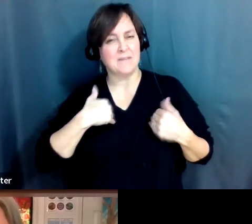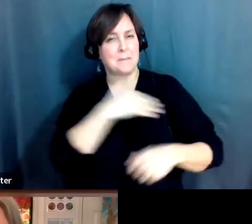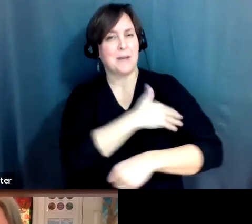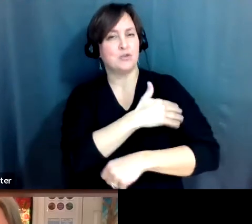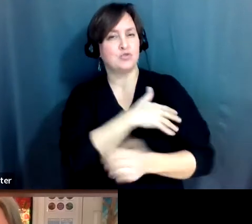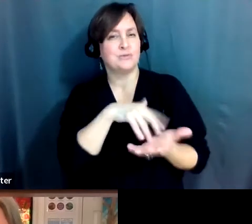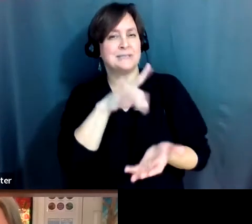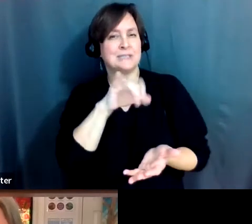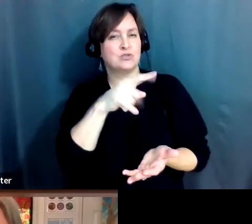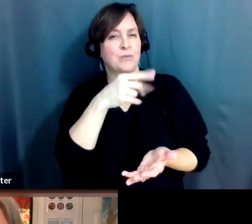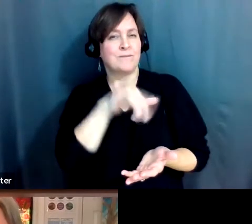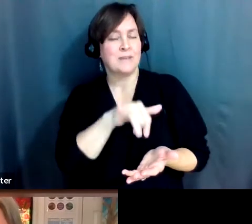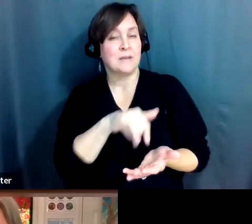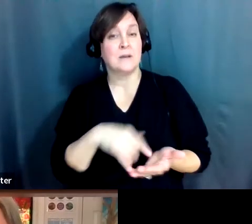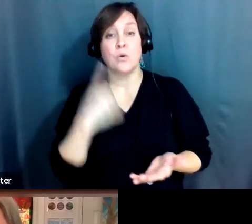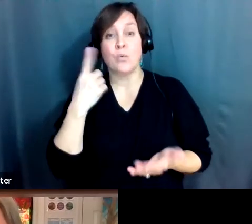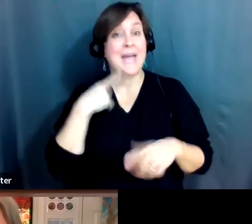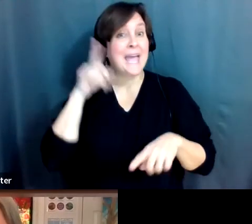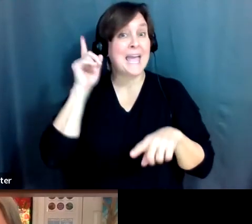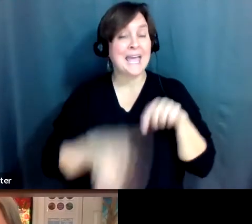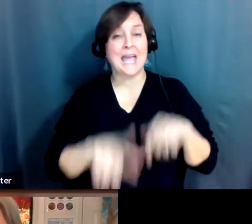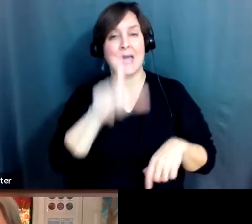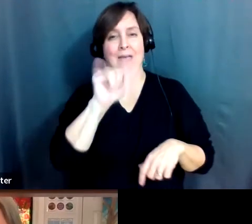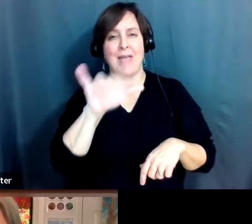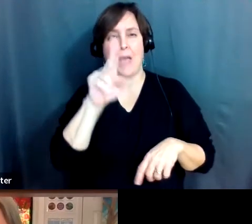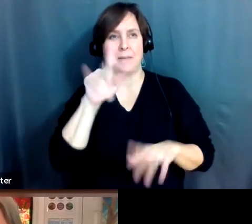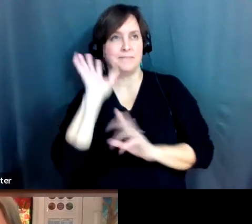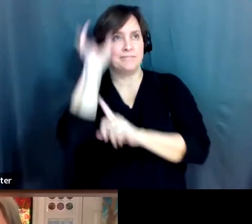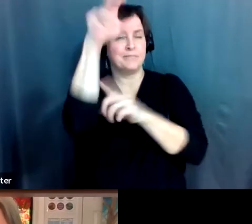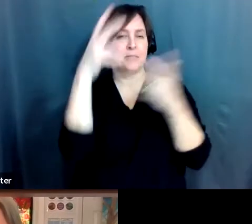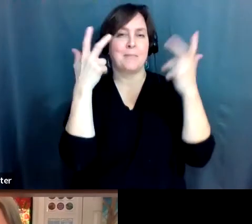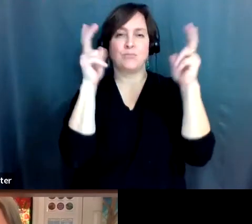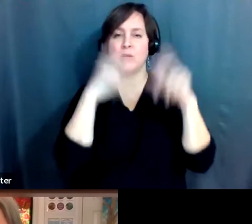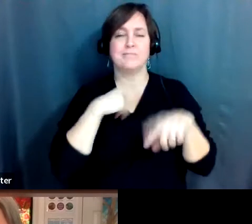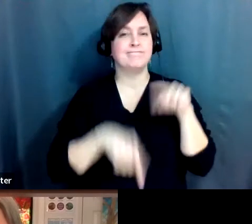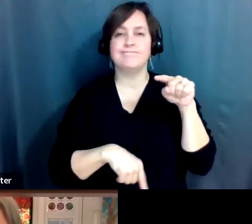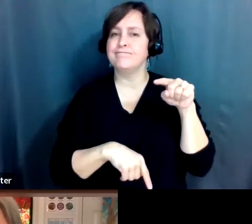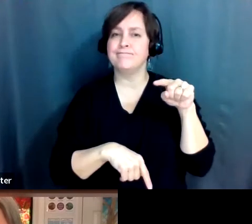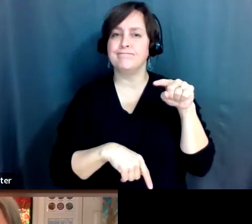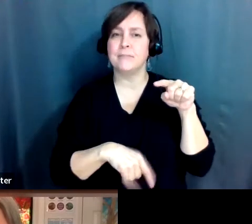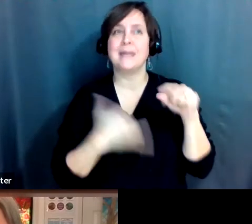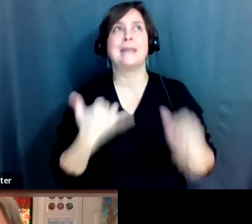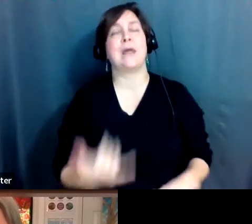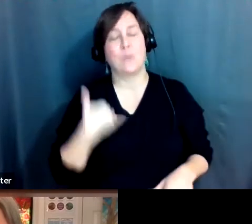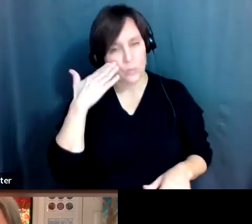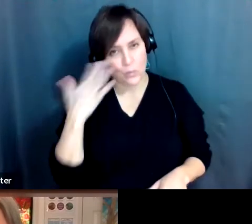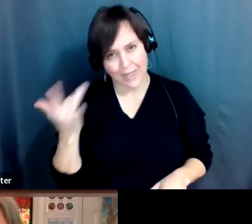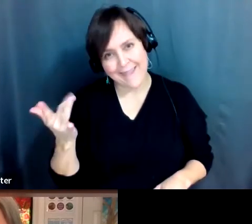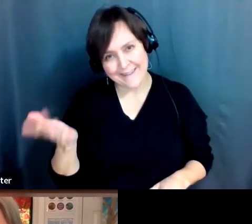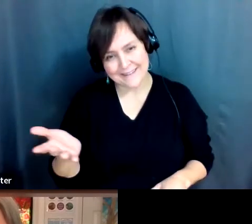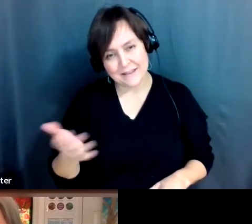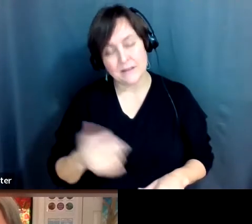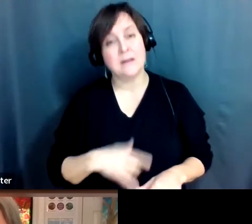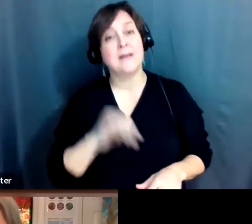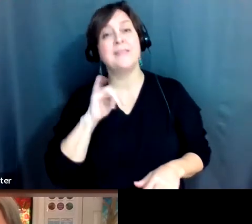I couldn't do was a layup. And now I know why I couldn't do a layup in basketball, but anyway, so one of the tests